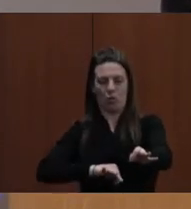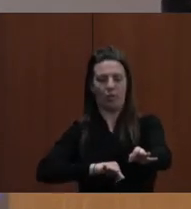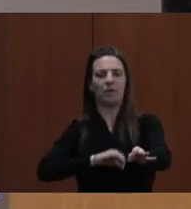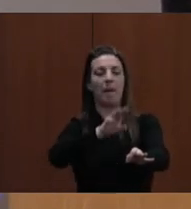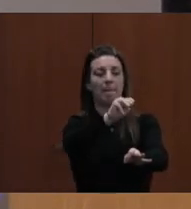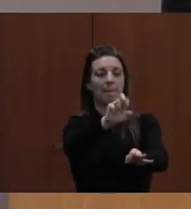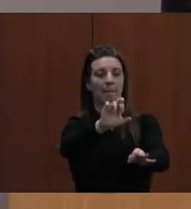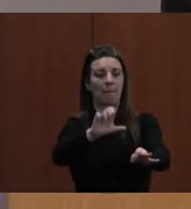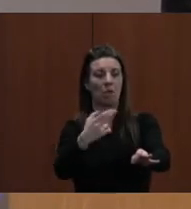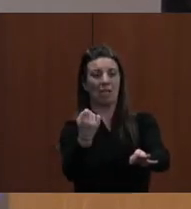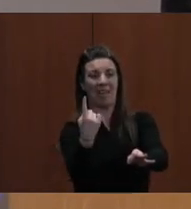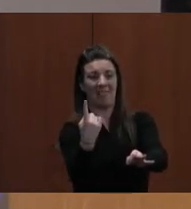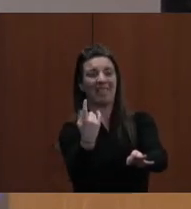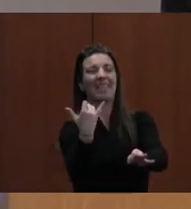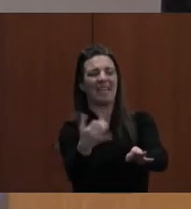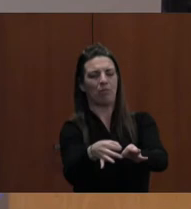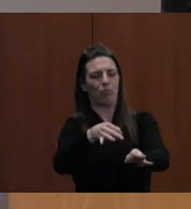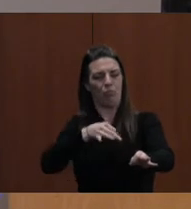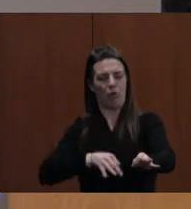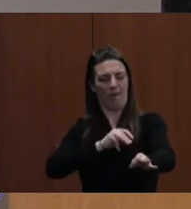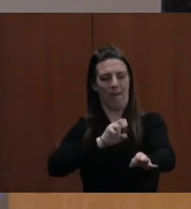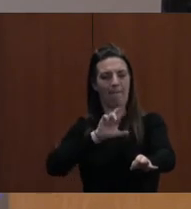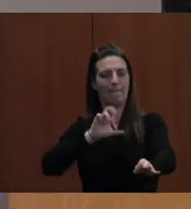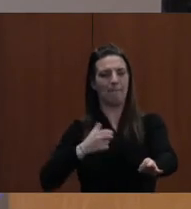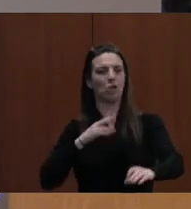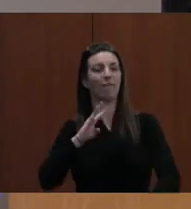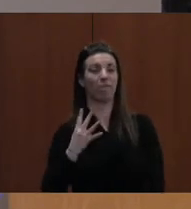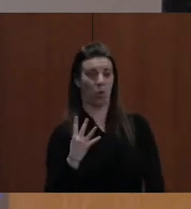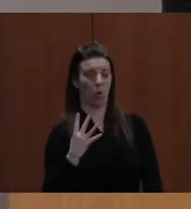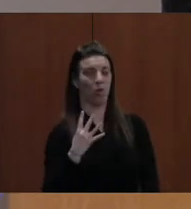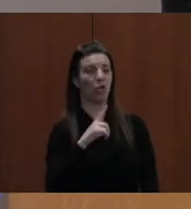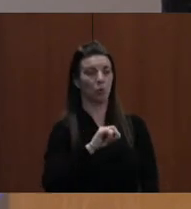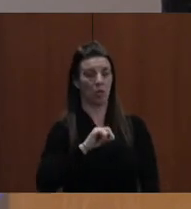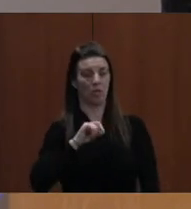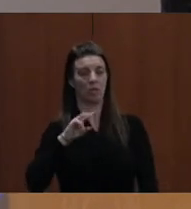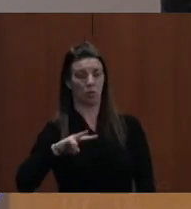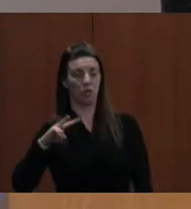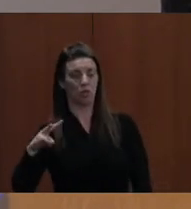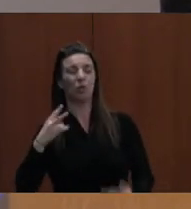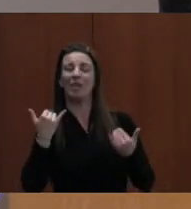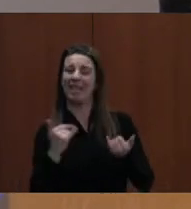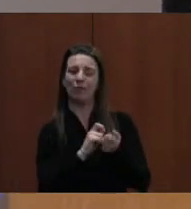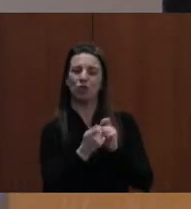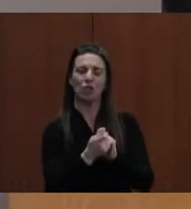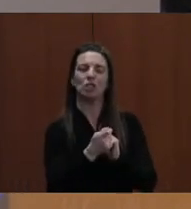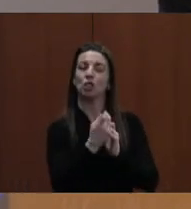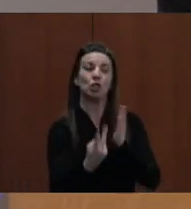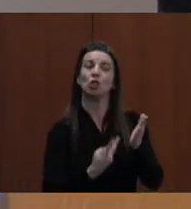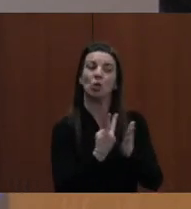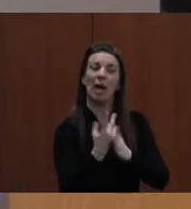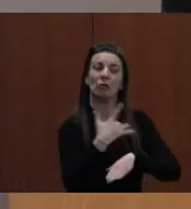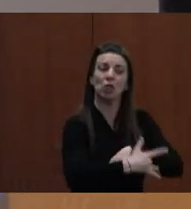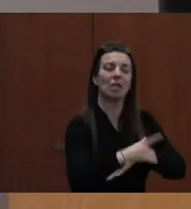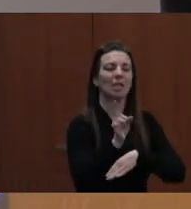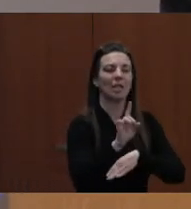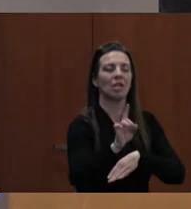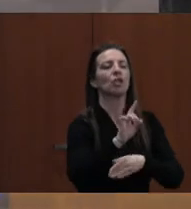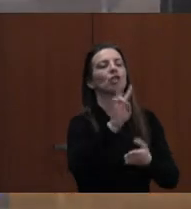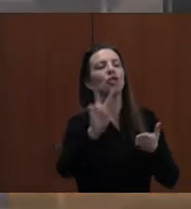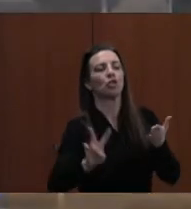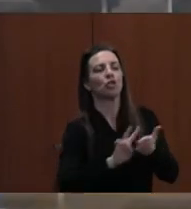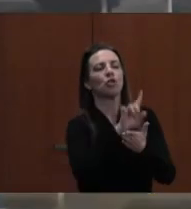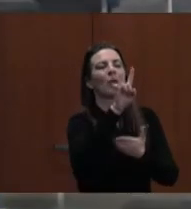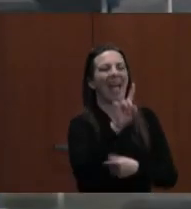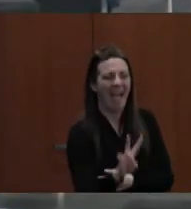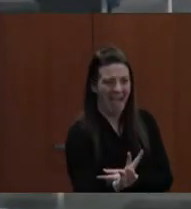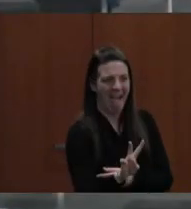2022, AND ADJUST THE EARLY DISMISSAL TIME FROM TWO HOURS TO TWO-AND-A-HALF-HOURS. THANK